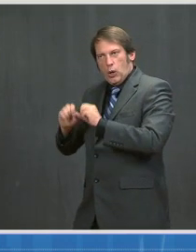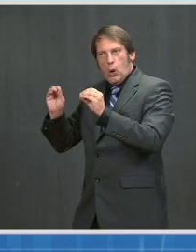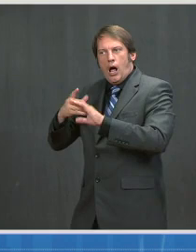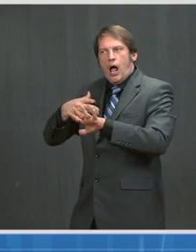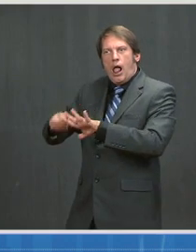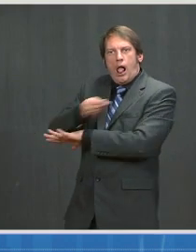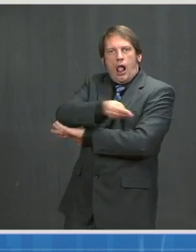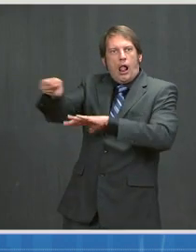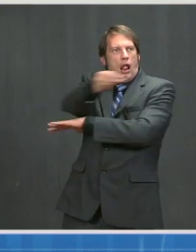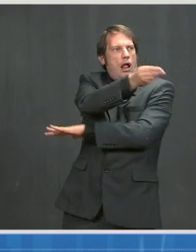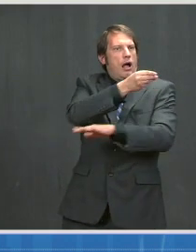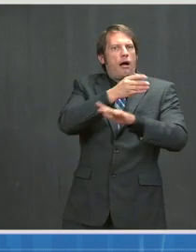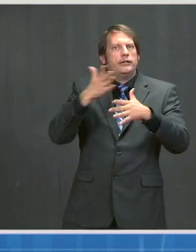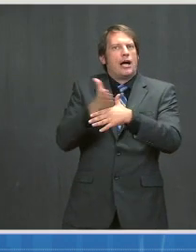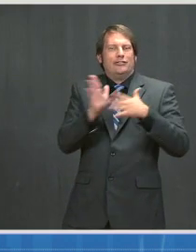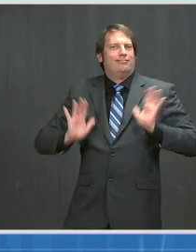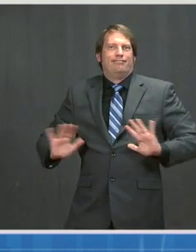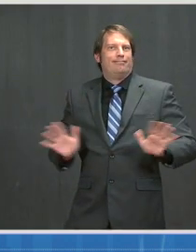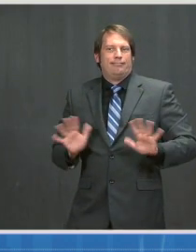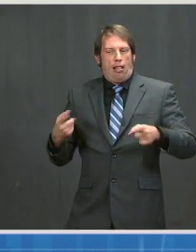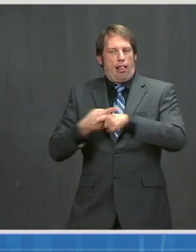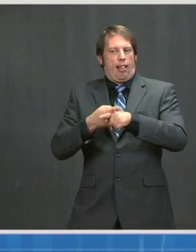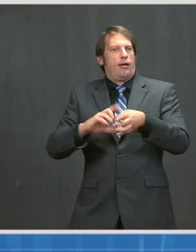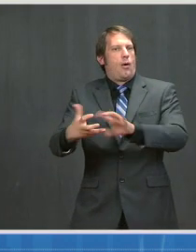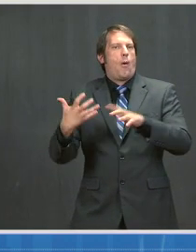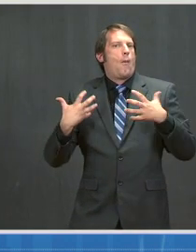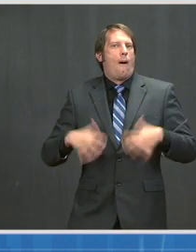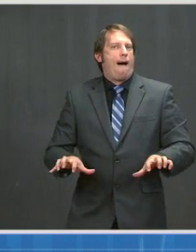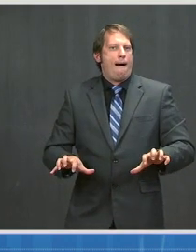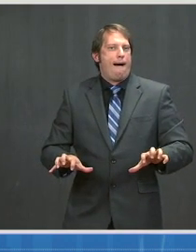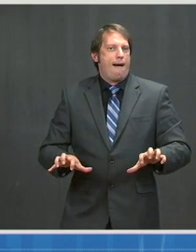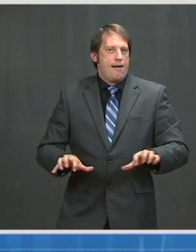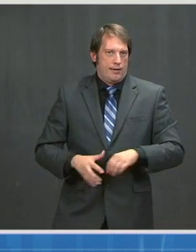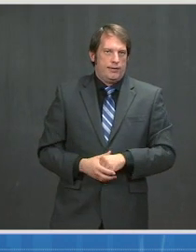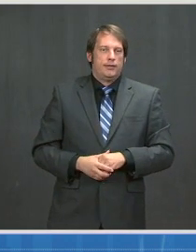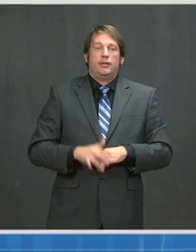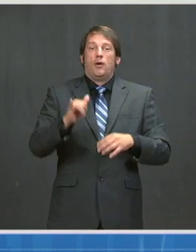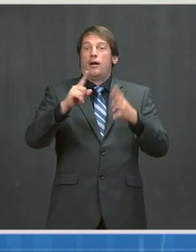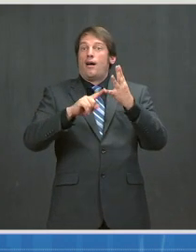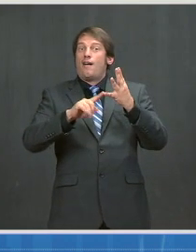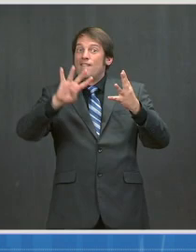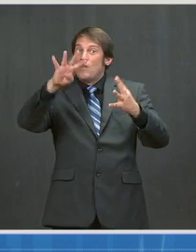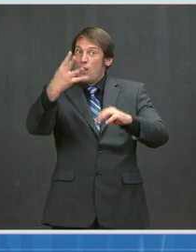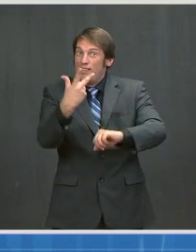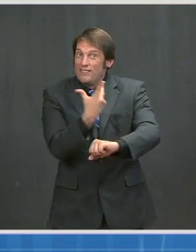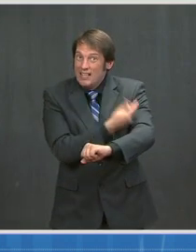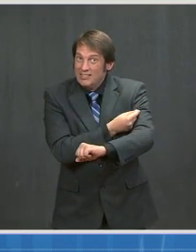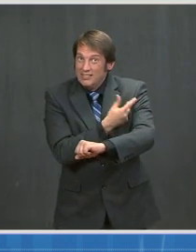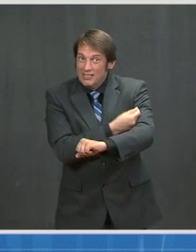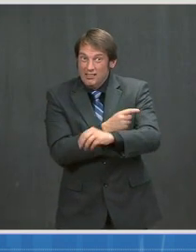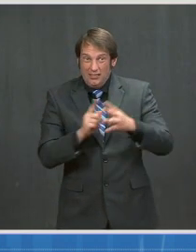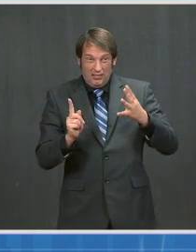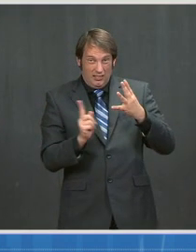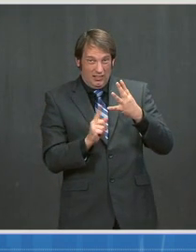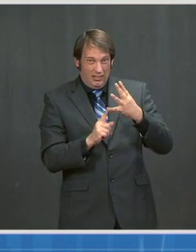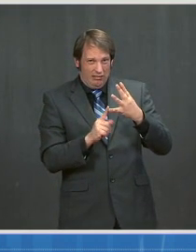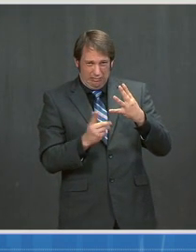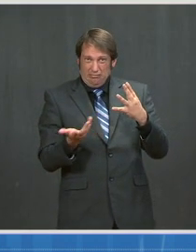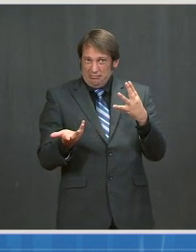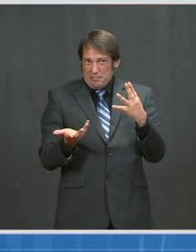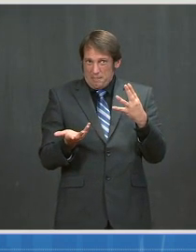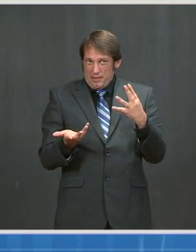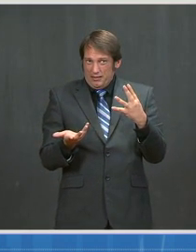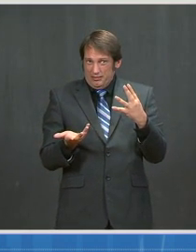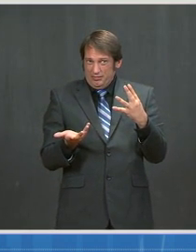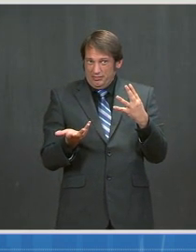what this says about the AstraZeneca vaccine in the U.S., and I will go to Dr. Fauci in a second, it says absolutely nothing about